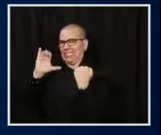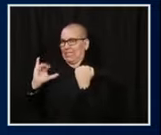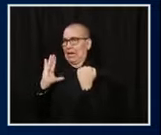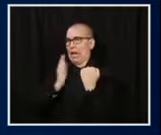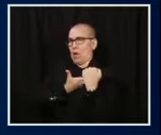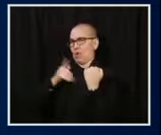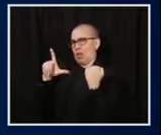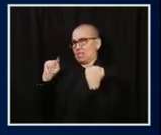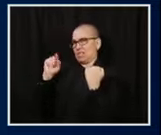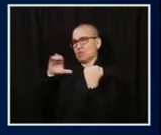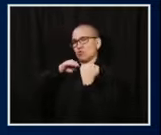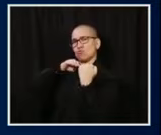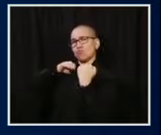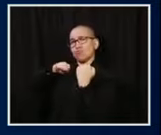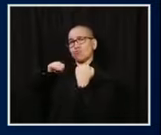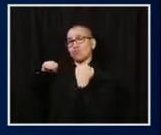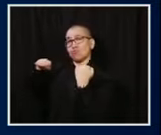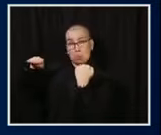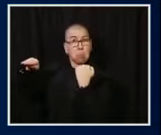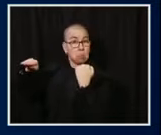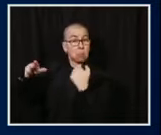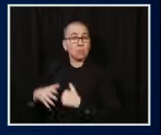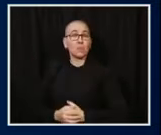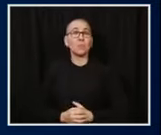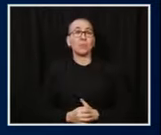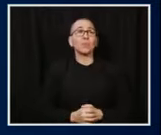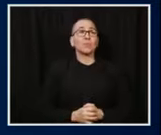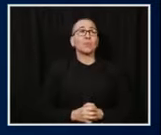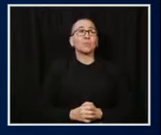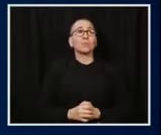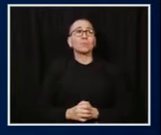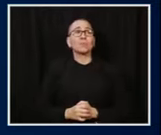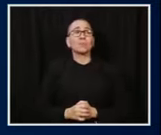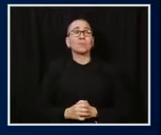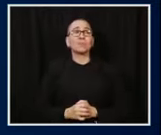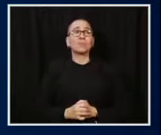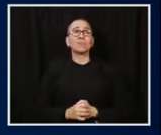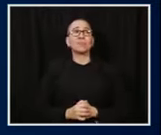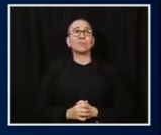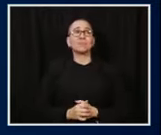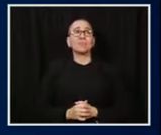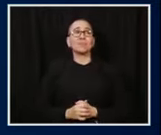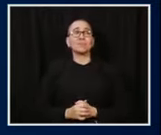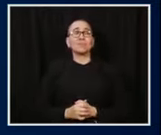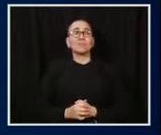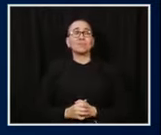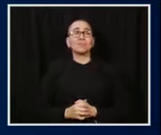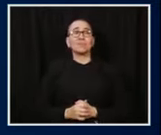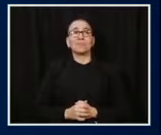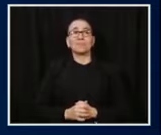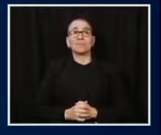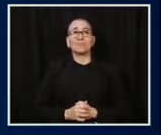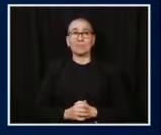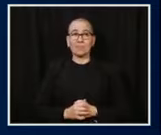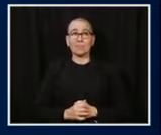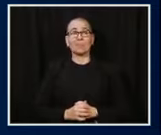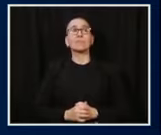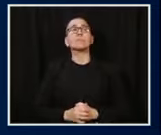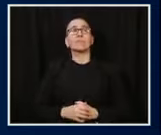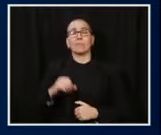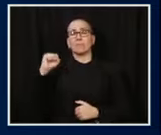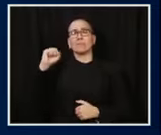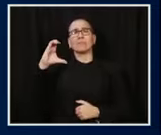starting to pick up as well. The only reason that doesn't look more dramatic is because of the scale on the vertical axis. So this does